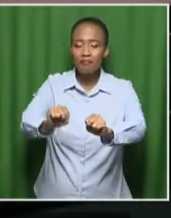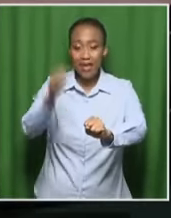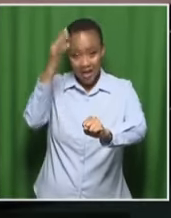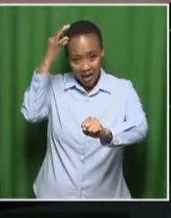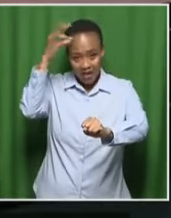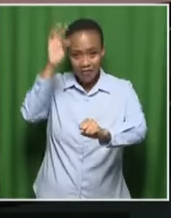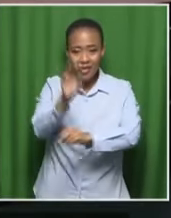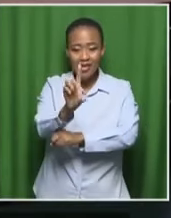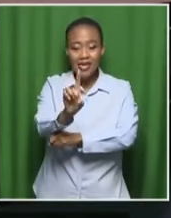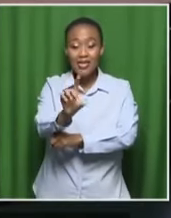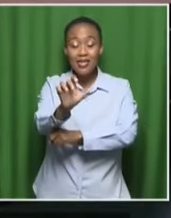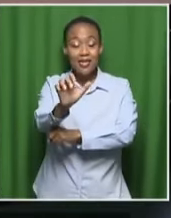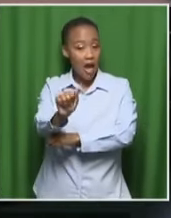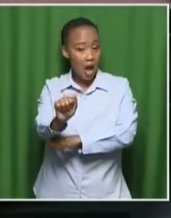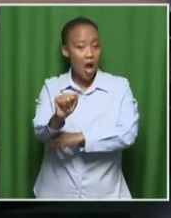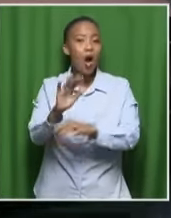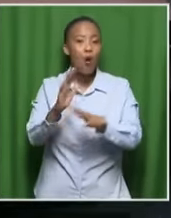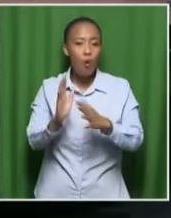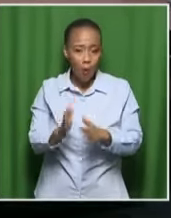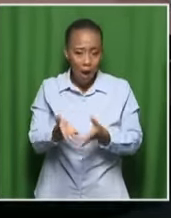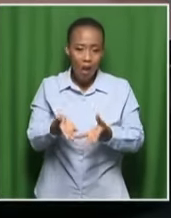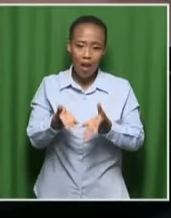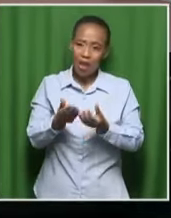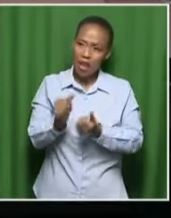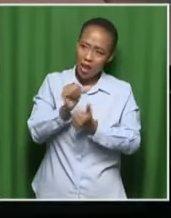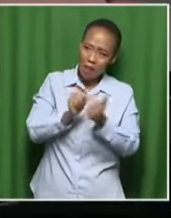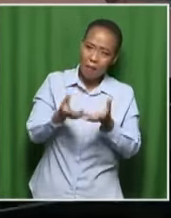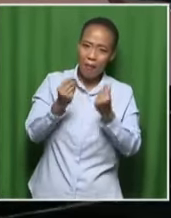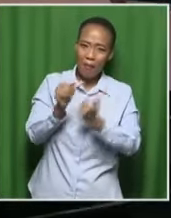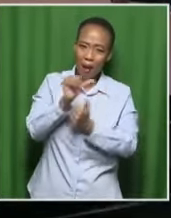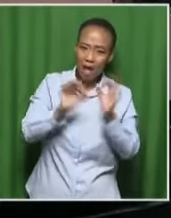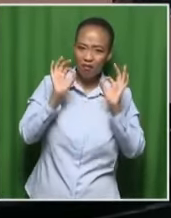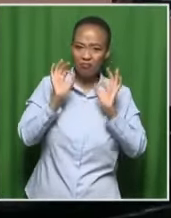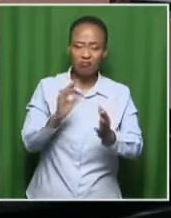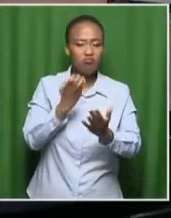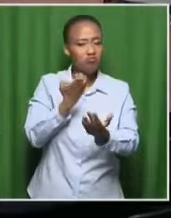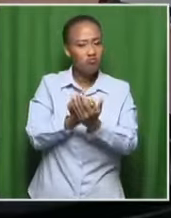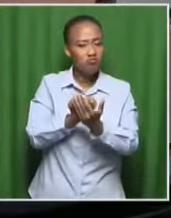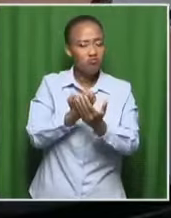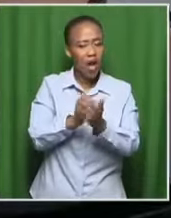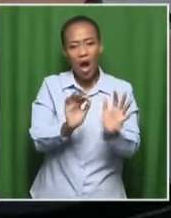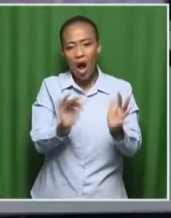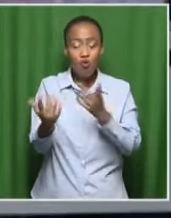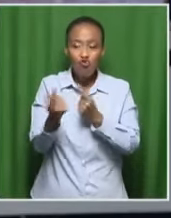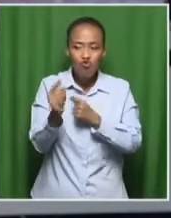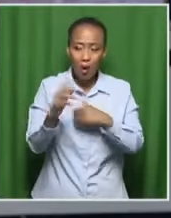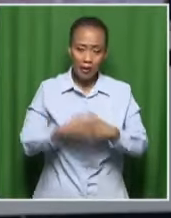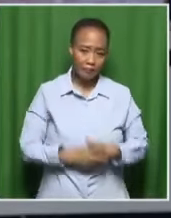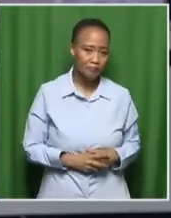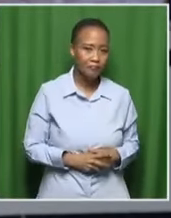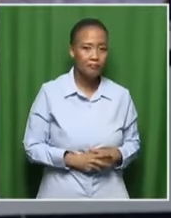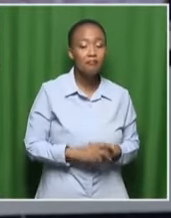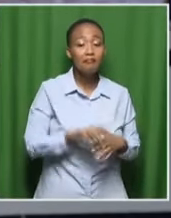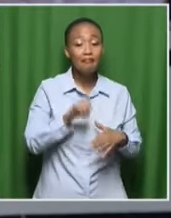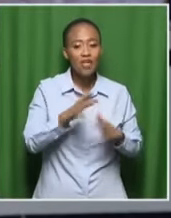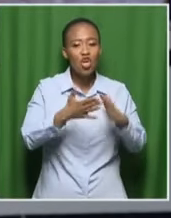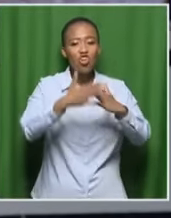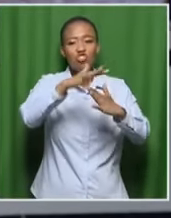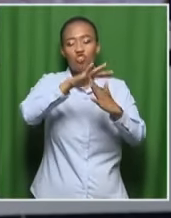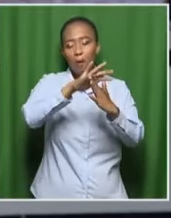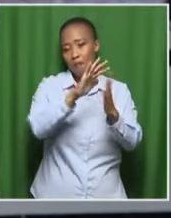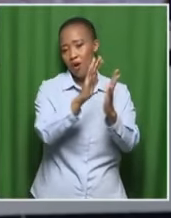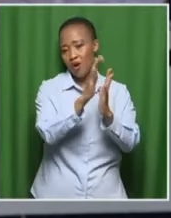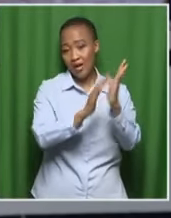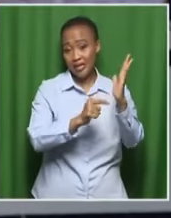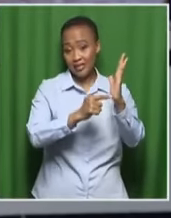resuscitating the economy and creating jobs? Well, unemployment is absolutely the big issue, top of the list issue alongside